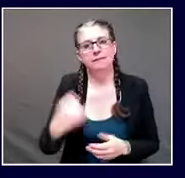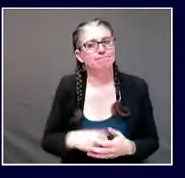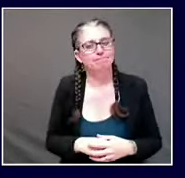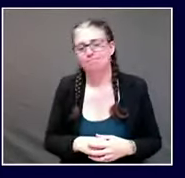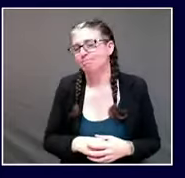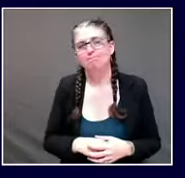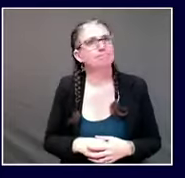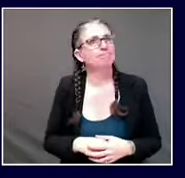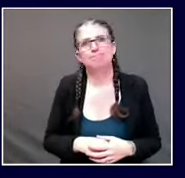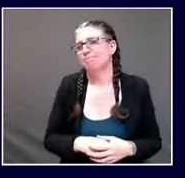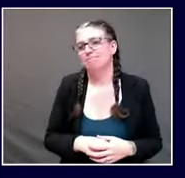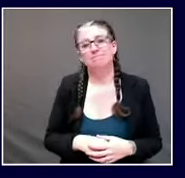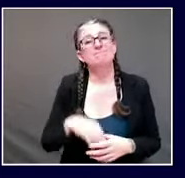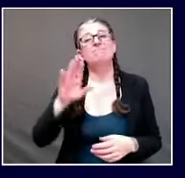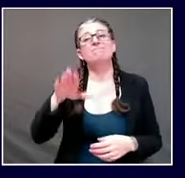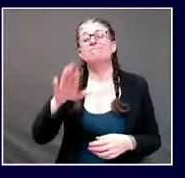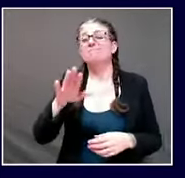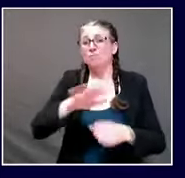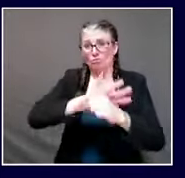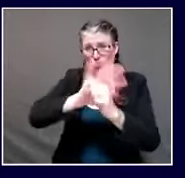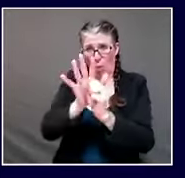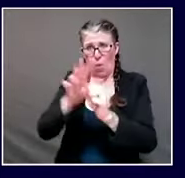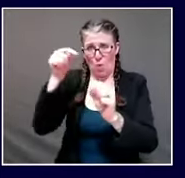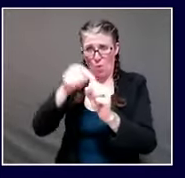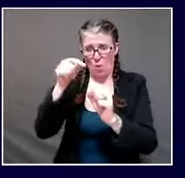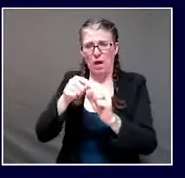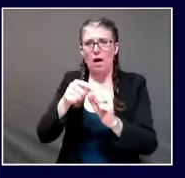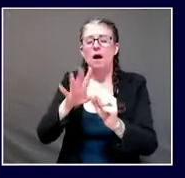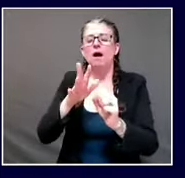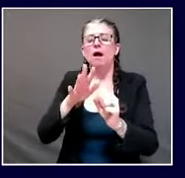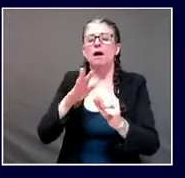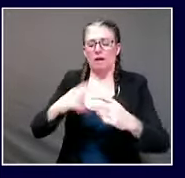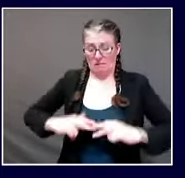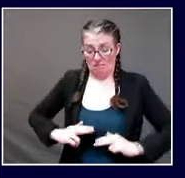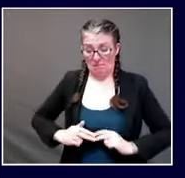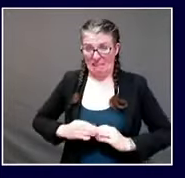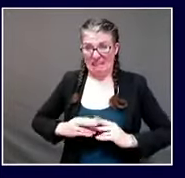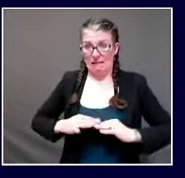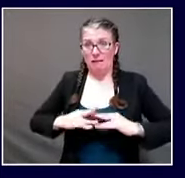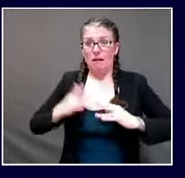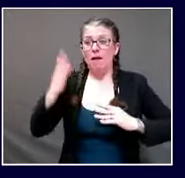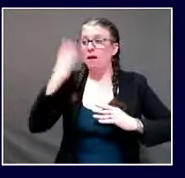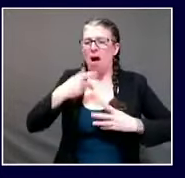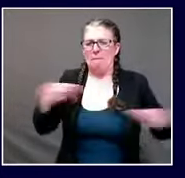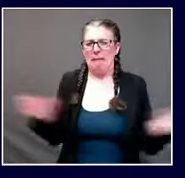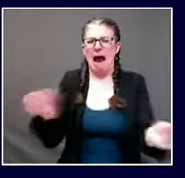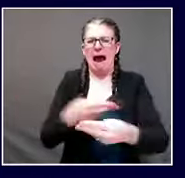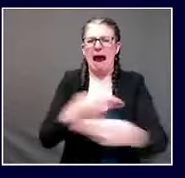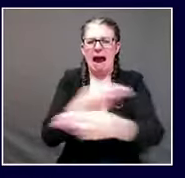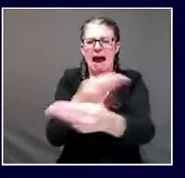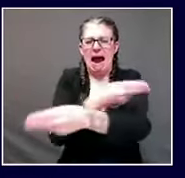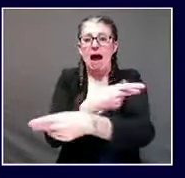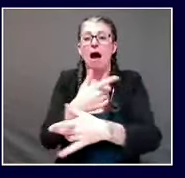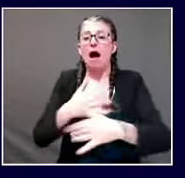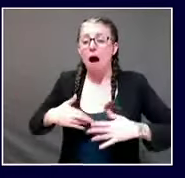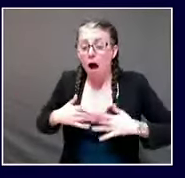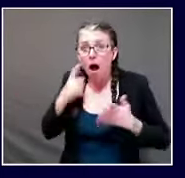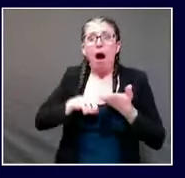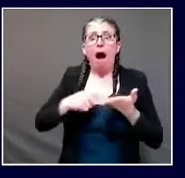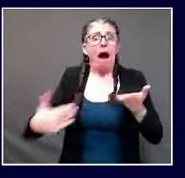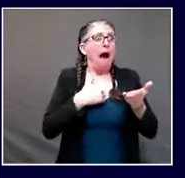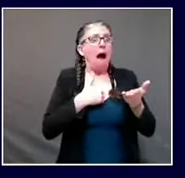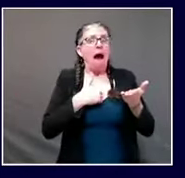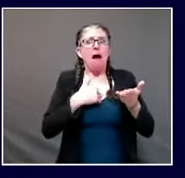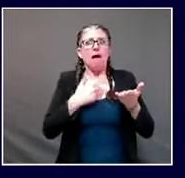happening inside your body and you're right as it relates to this week in particular i as well as a number of other state health